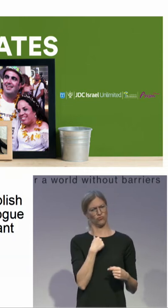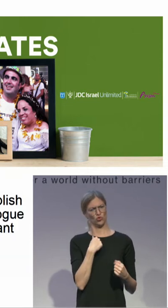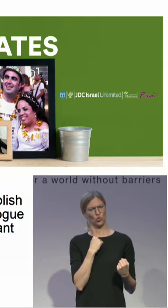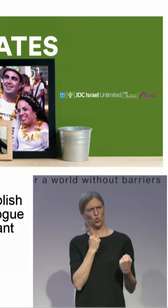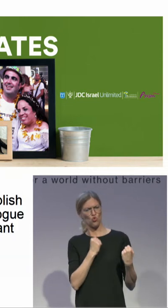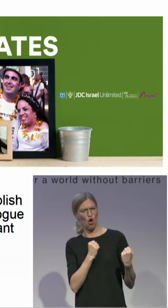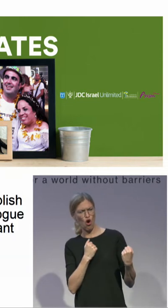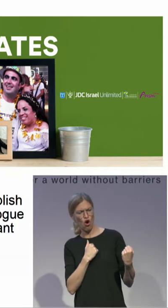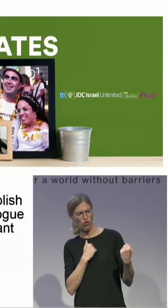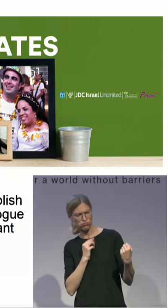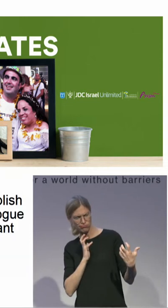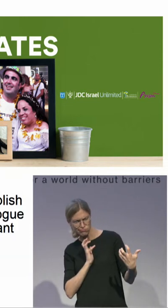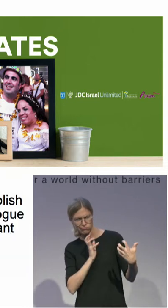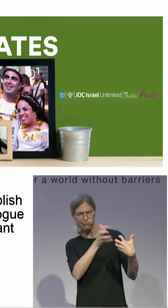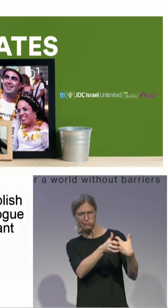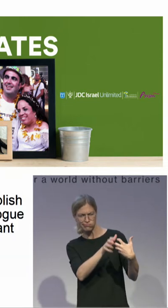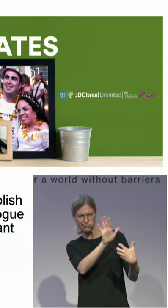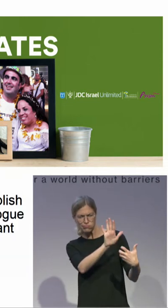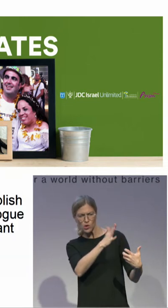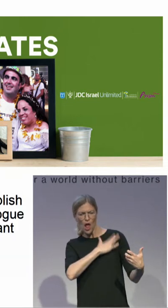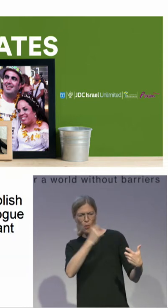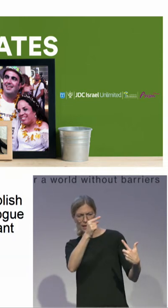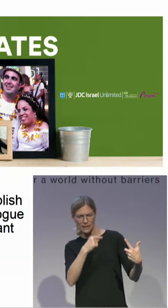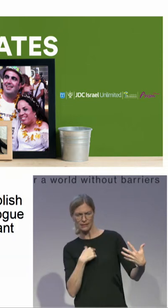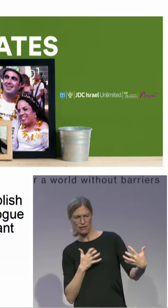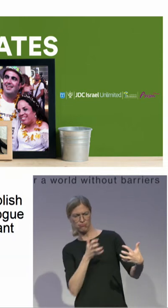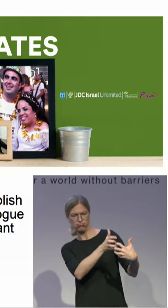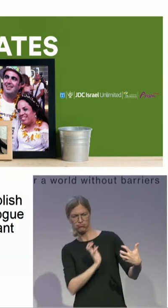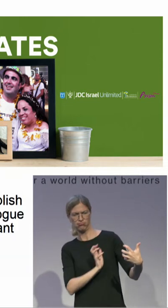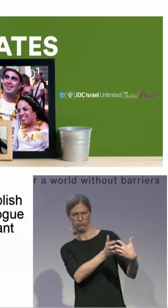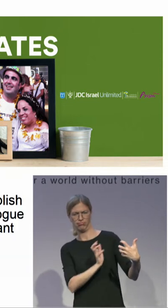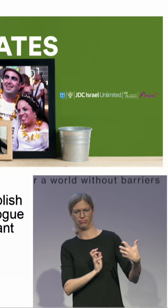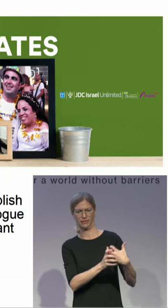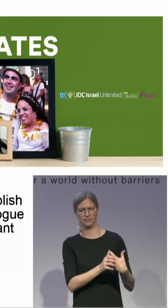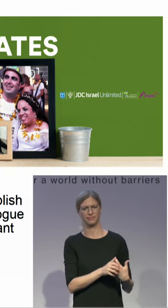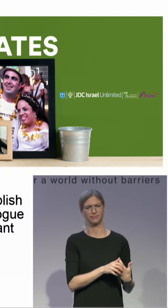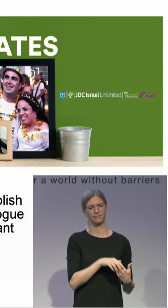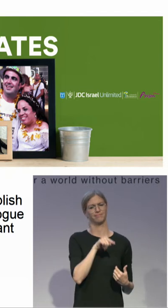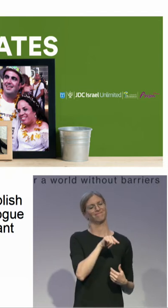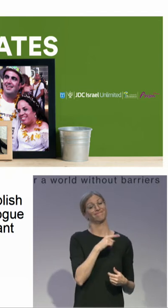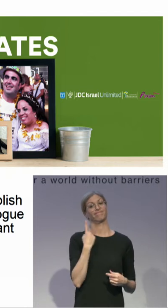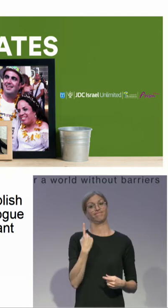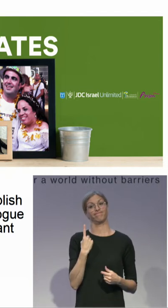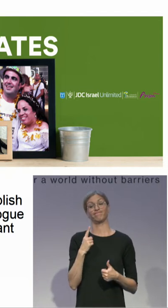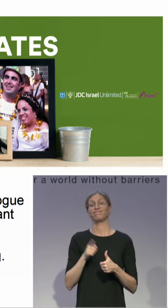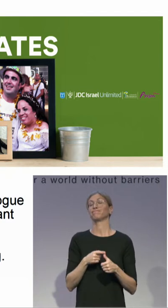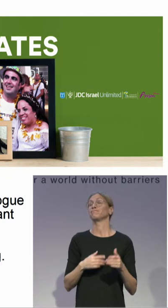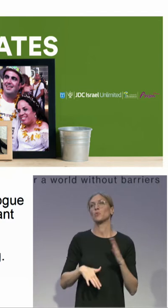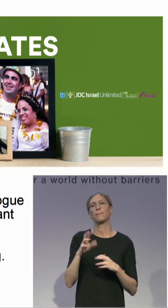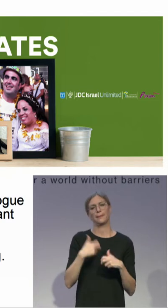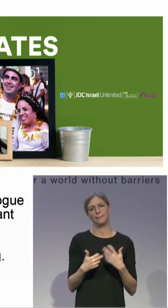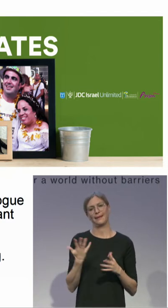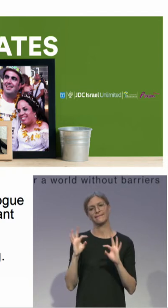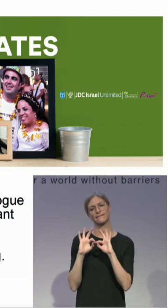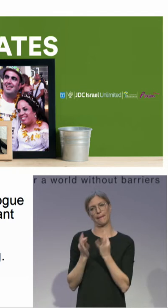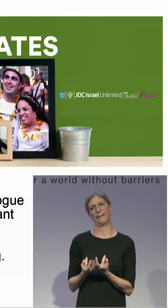because we understand that one of the barriers is working with the families and working with the guardianships who also, who sometimes